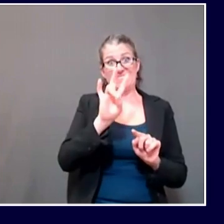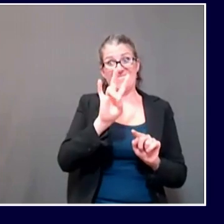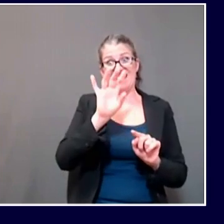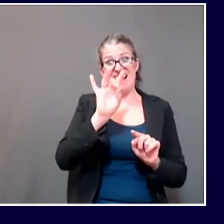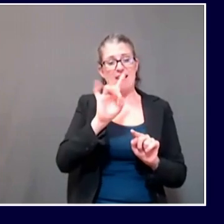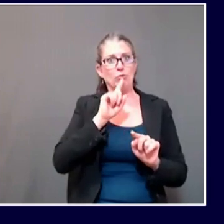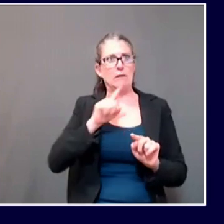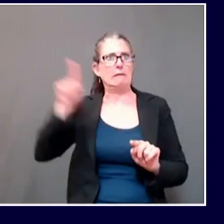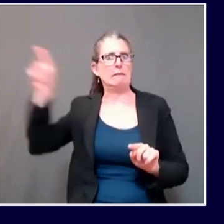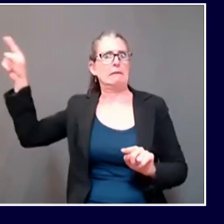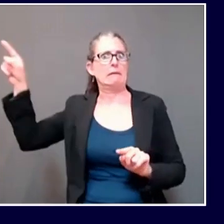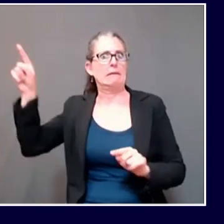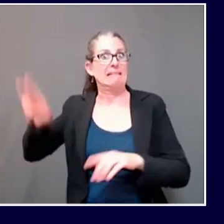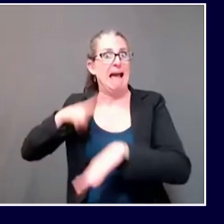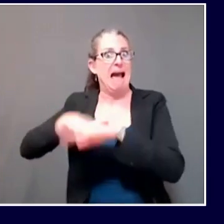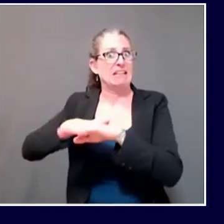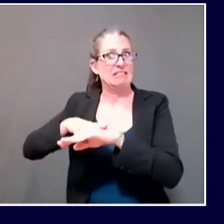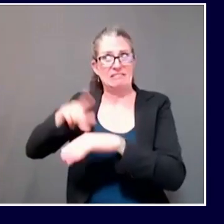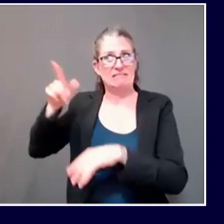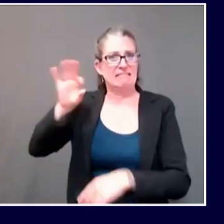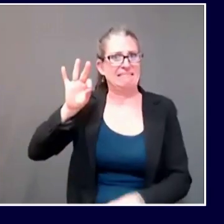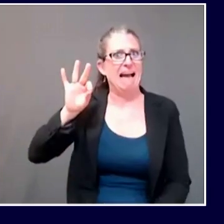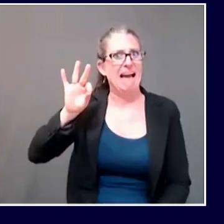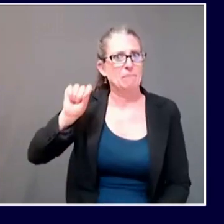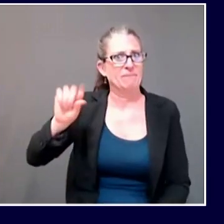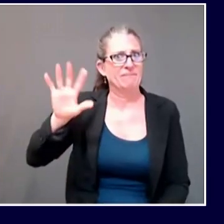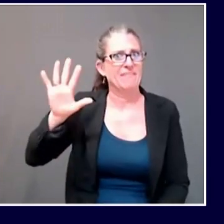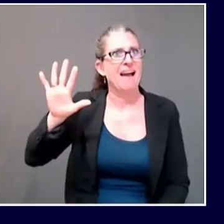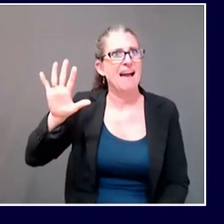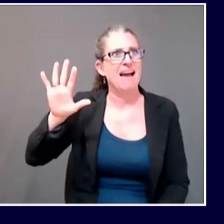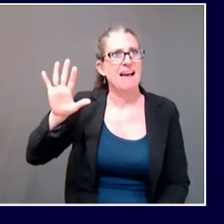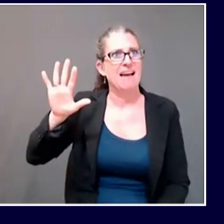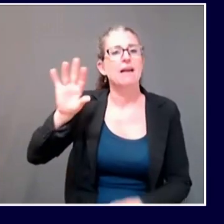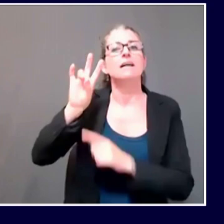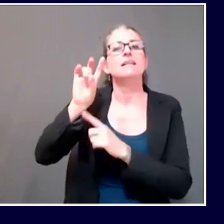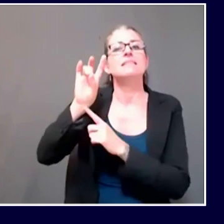That concludes my part of the update. I'm going to turn things over to Governor Mills.